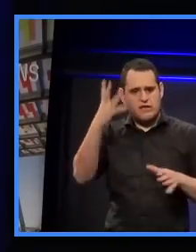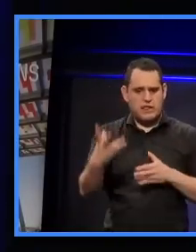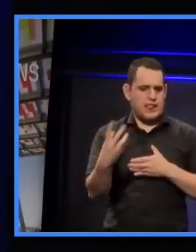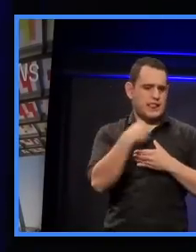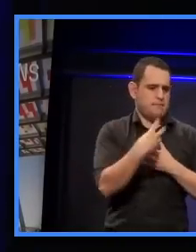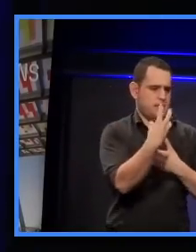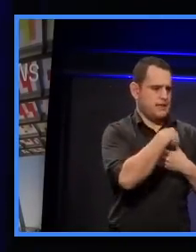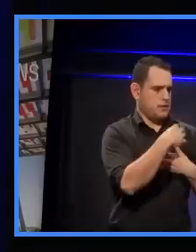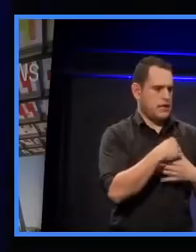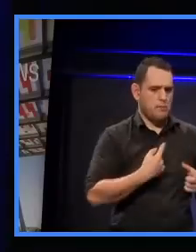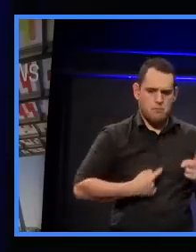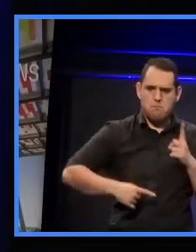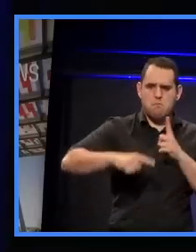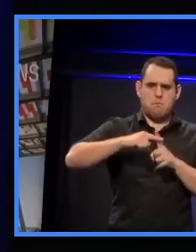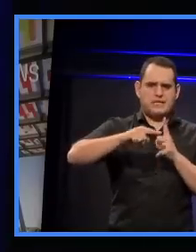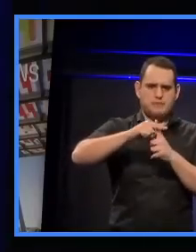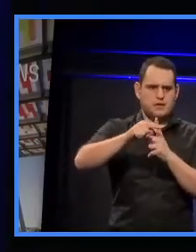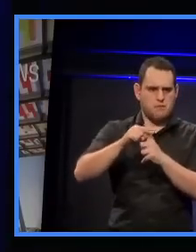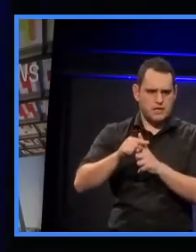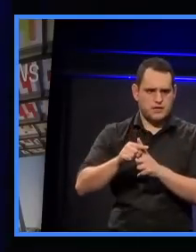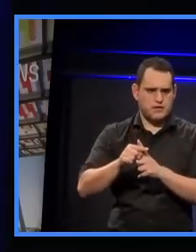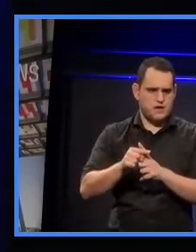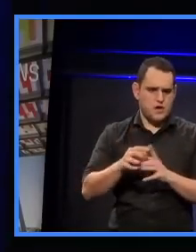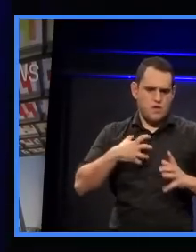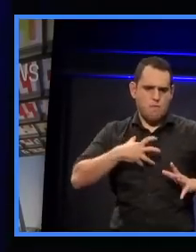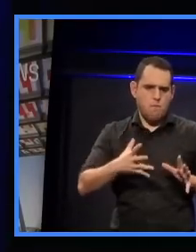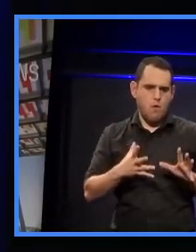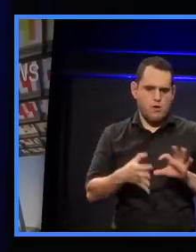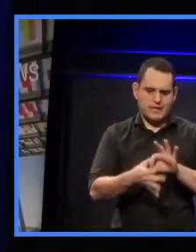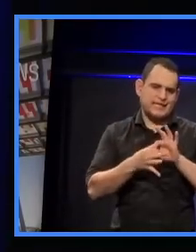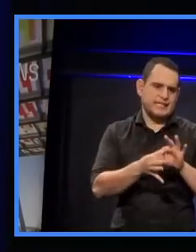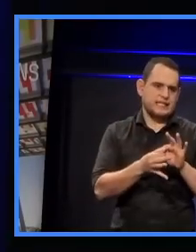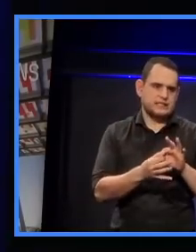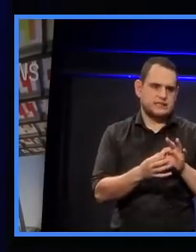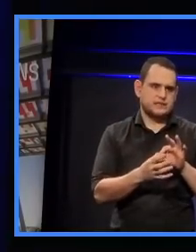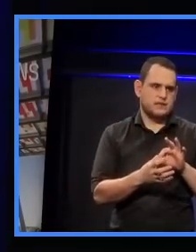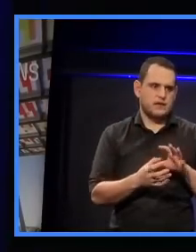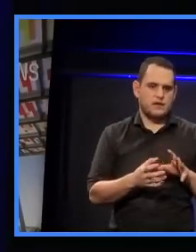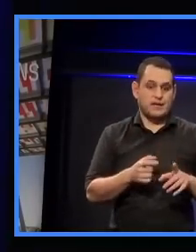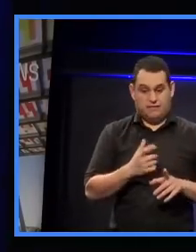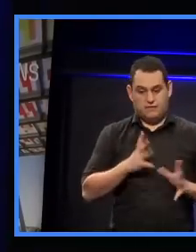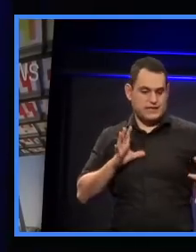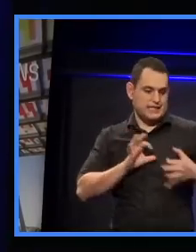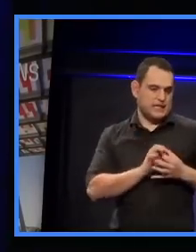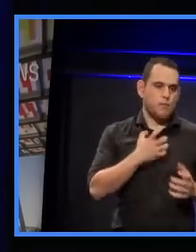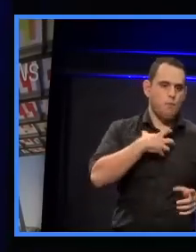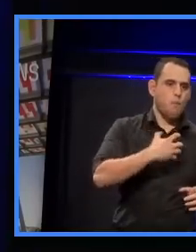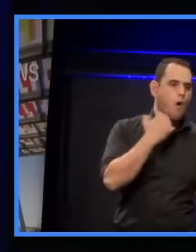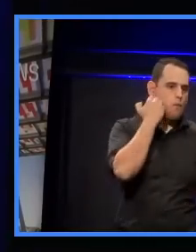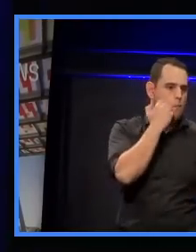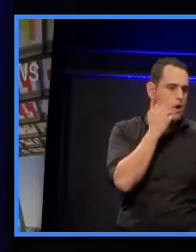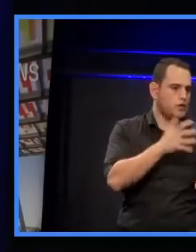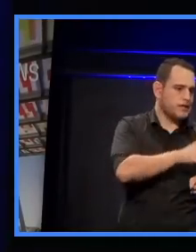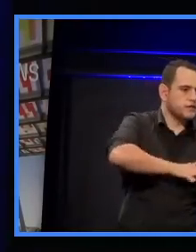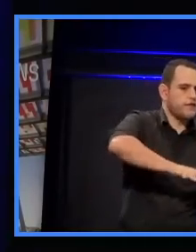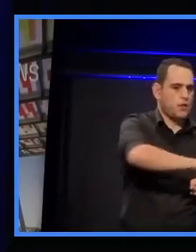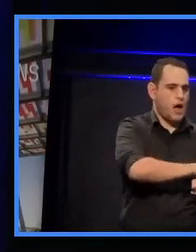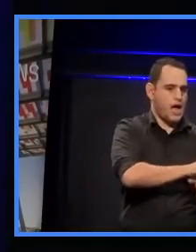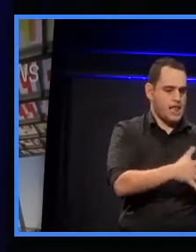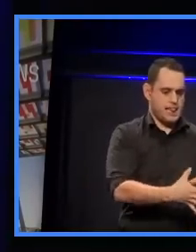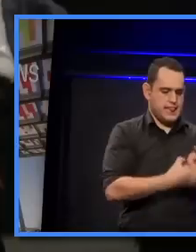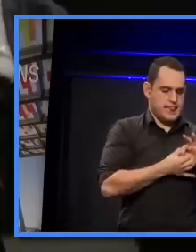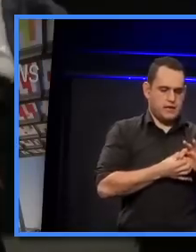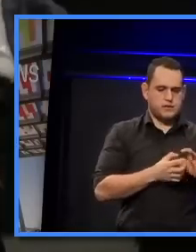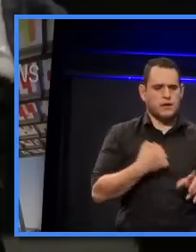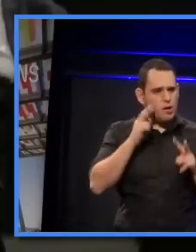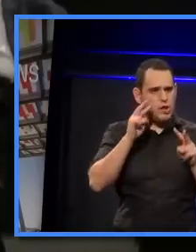have been really positive. And it's certainly engaged a much more man of in those conversations. So I